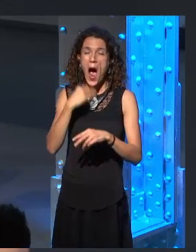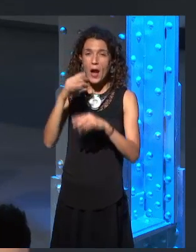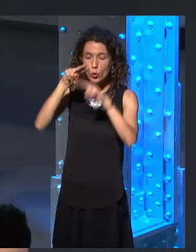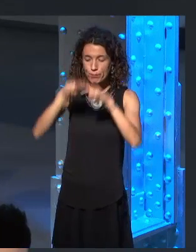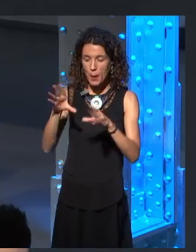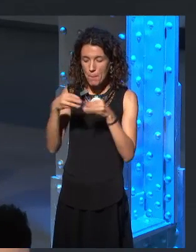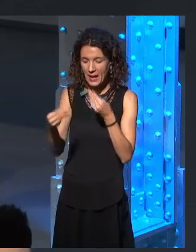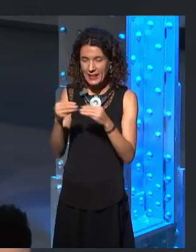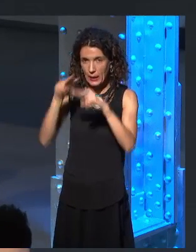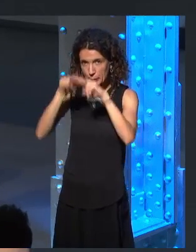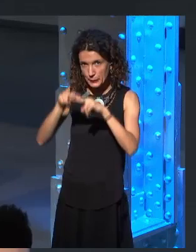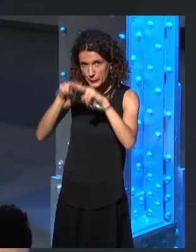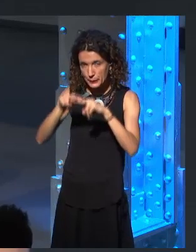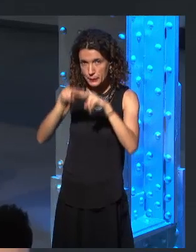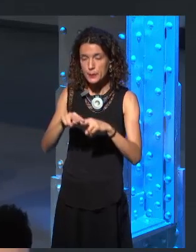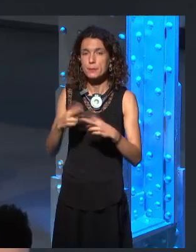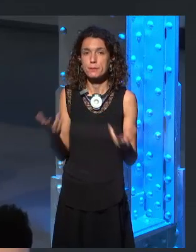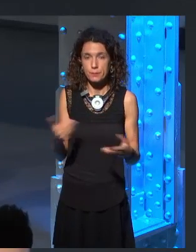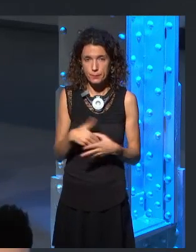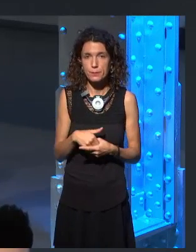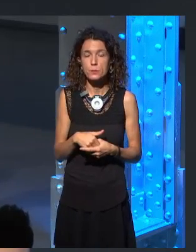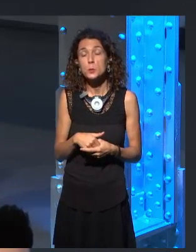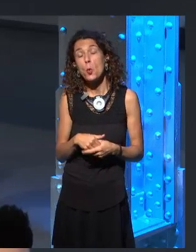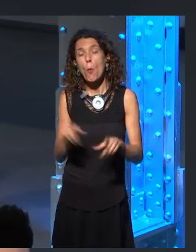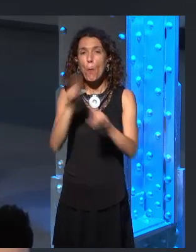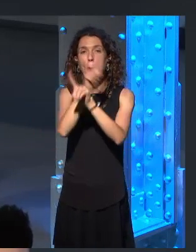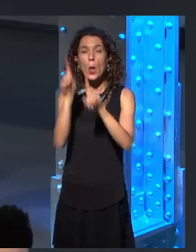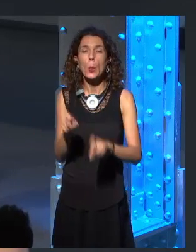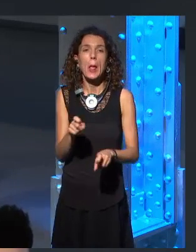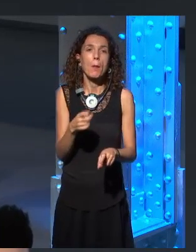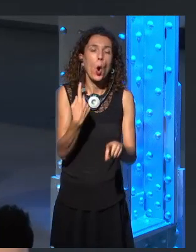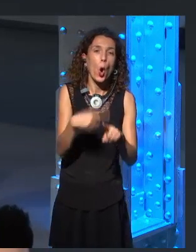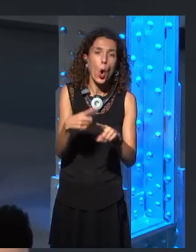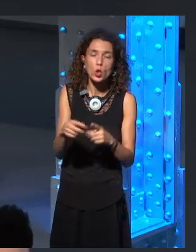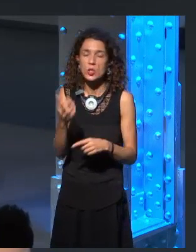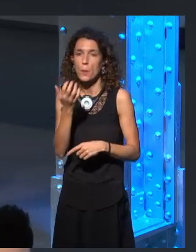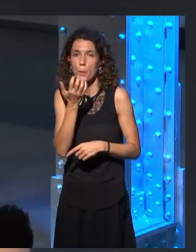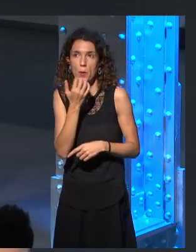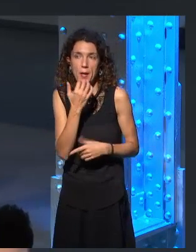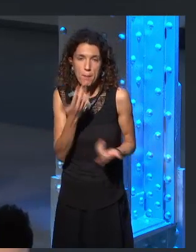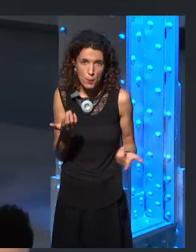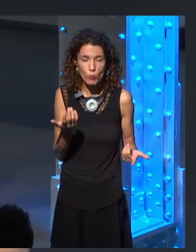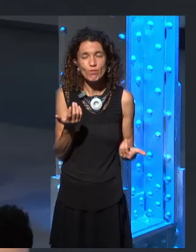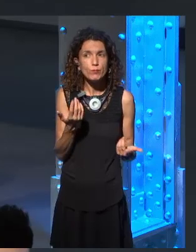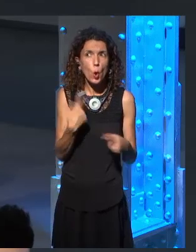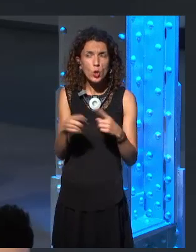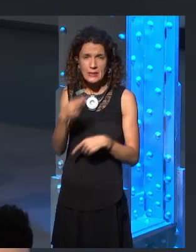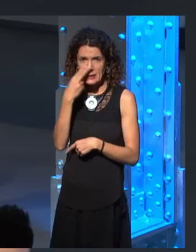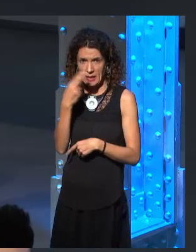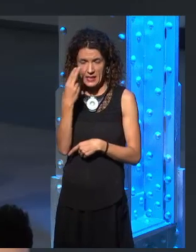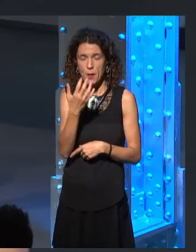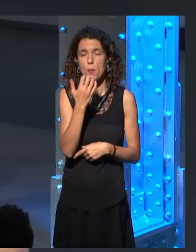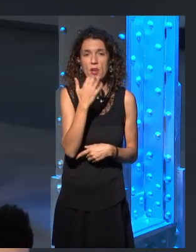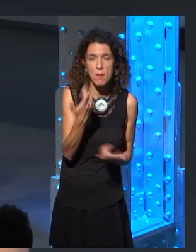we would wonder about things that we knew that we or other fans were interested in. And it